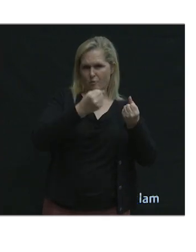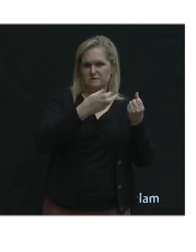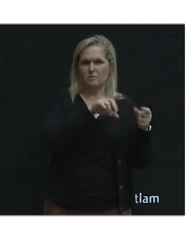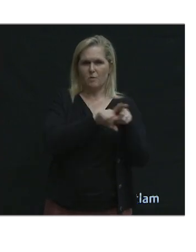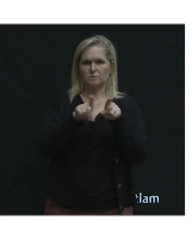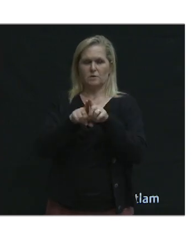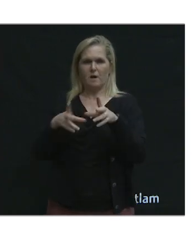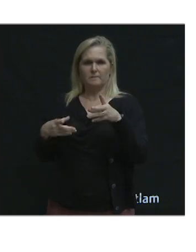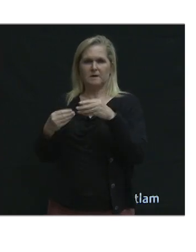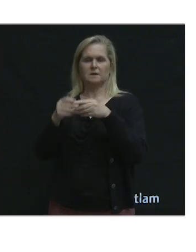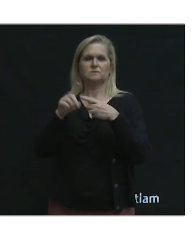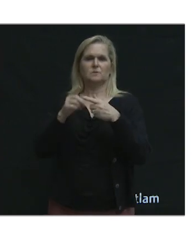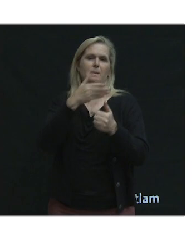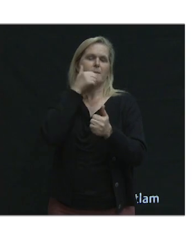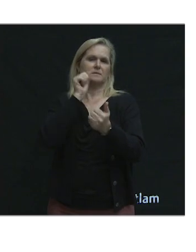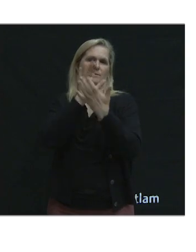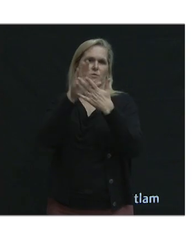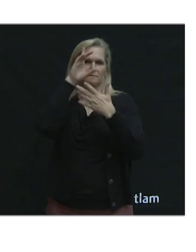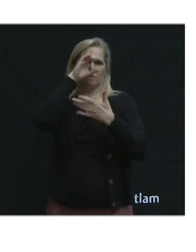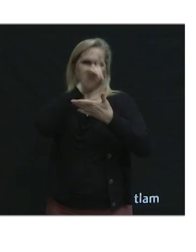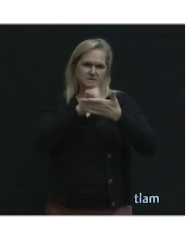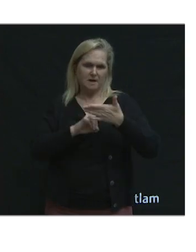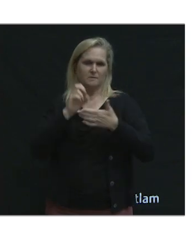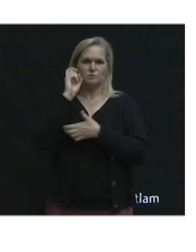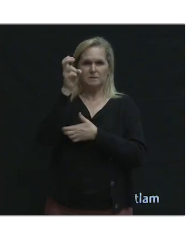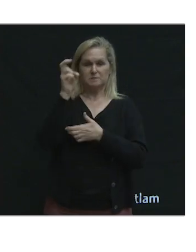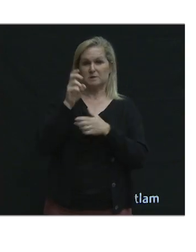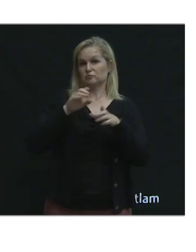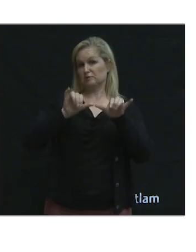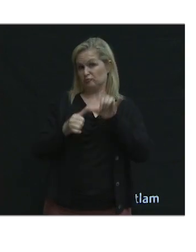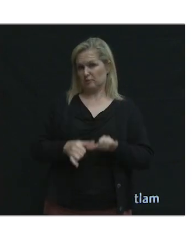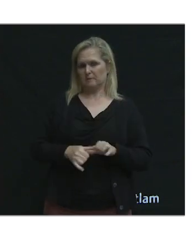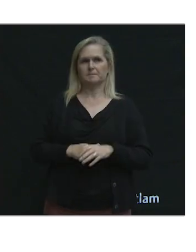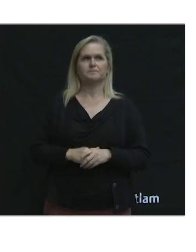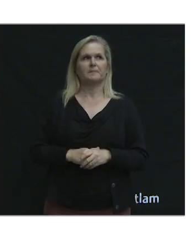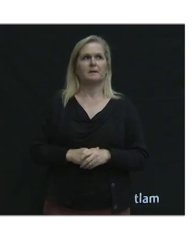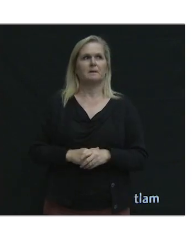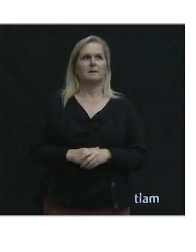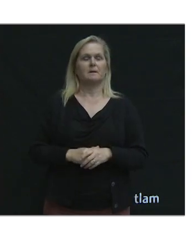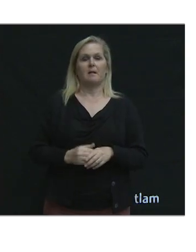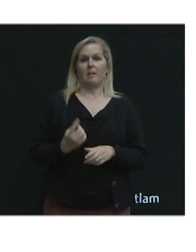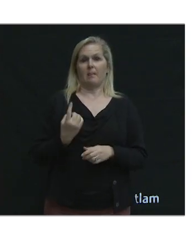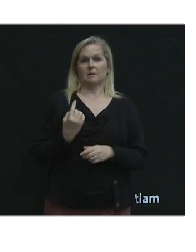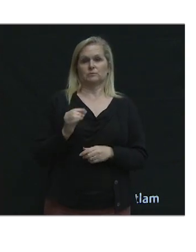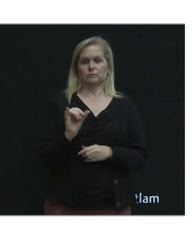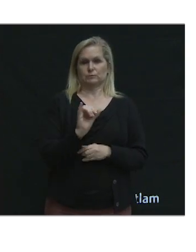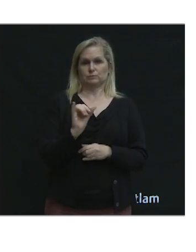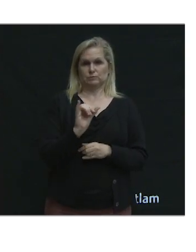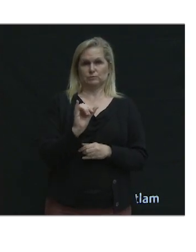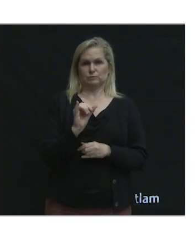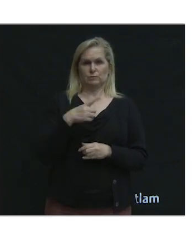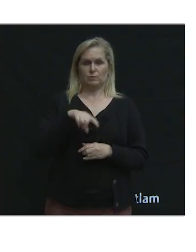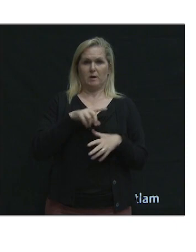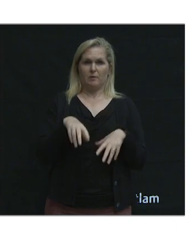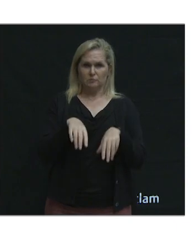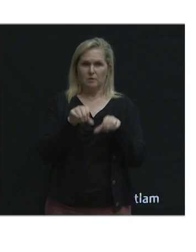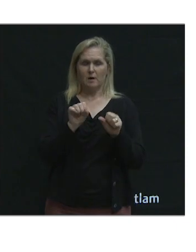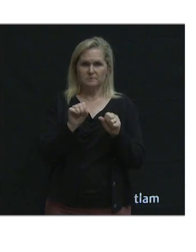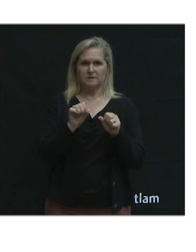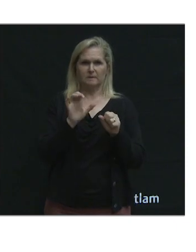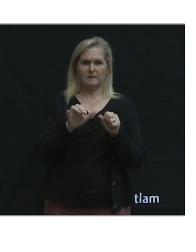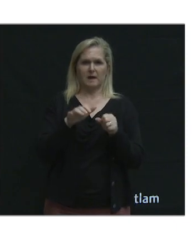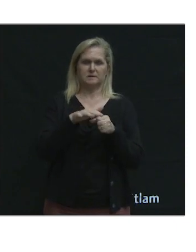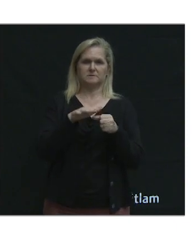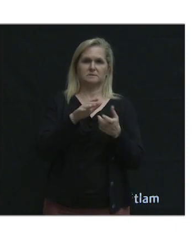updates to best practices in street design and transportation engineering. Uh, last year as well, TransLink, uh, adopted its